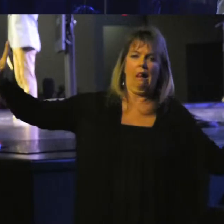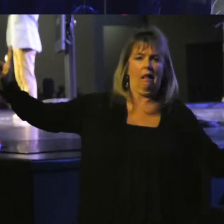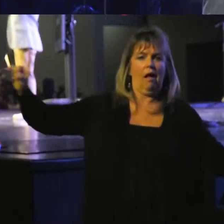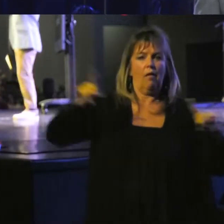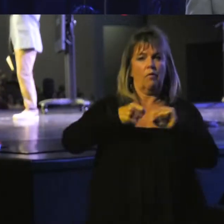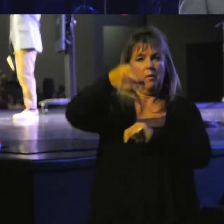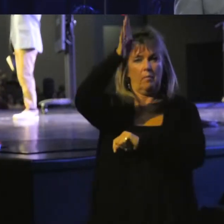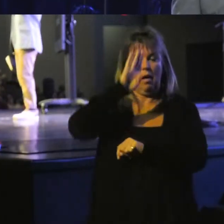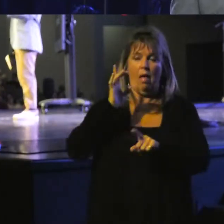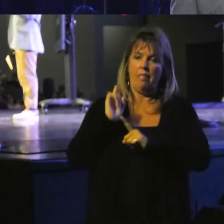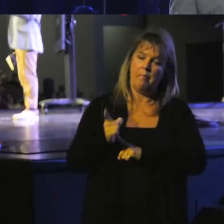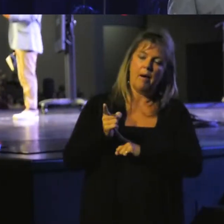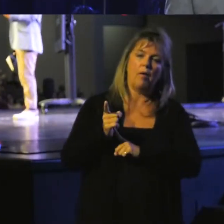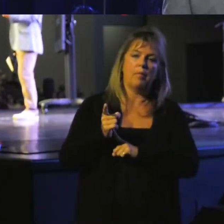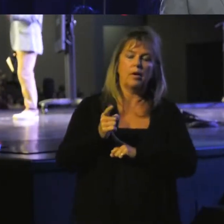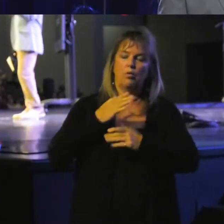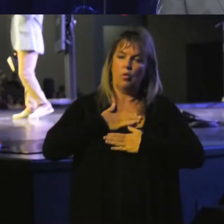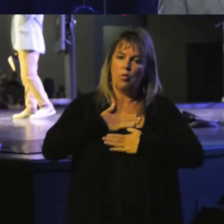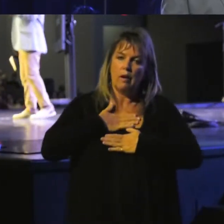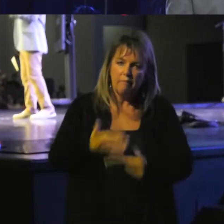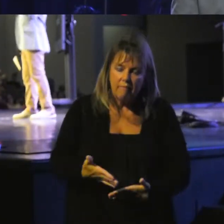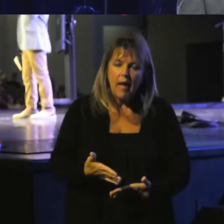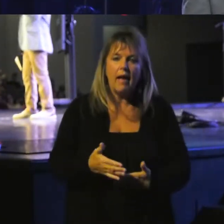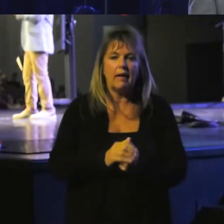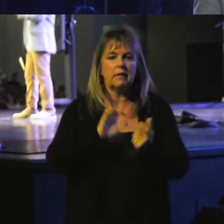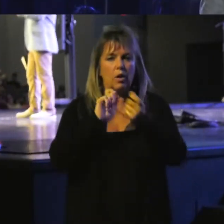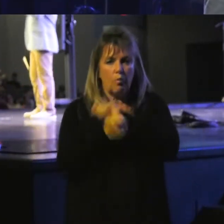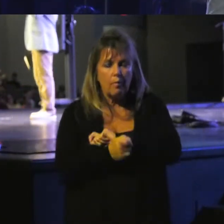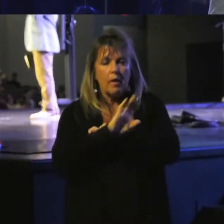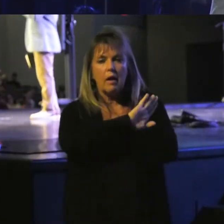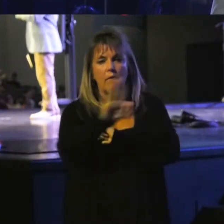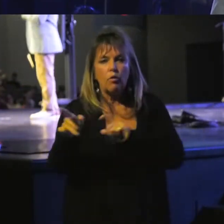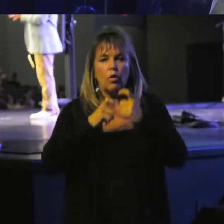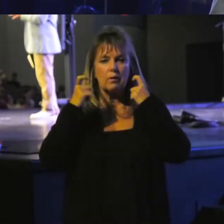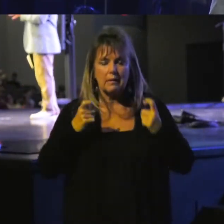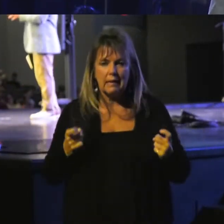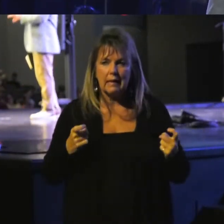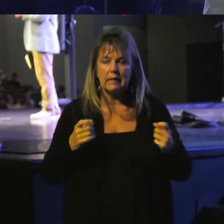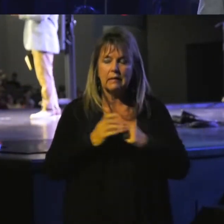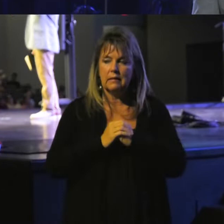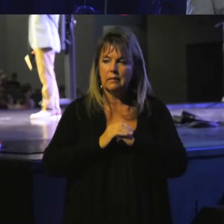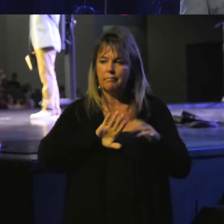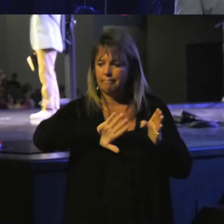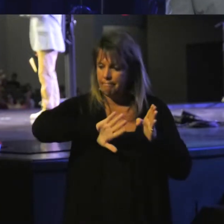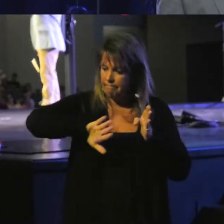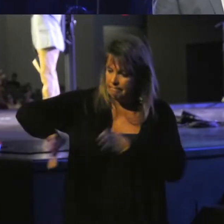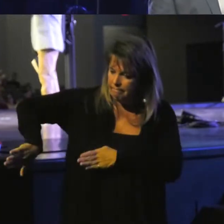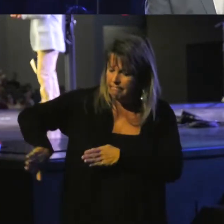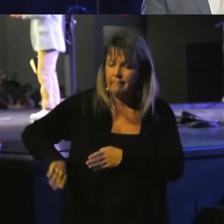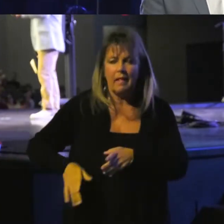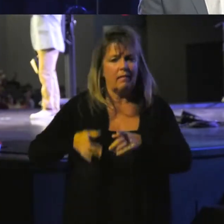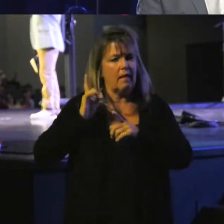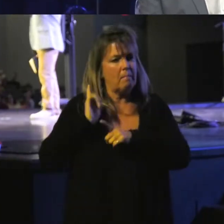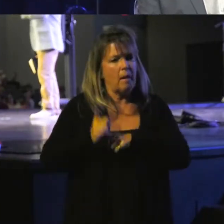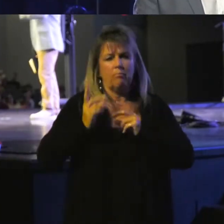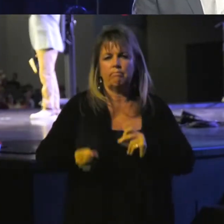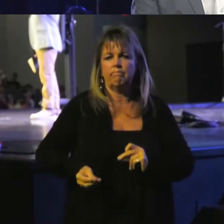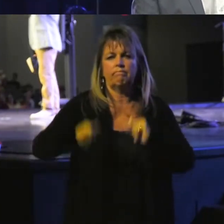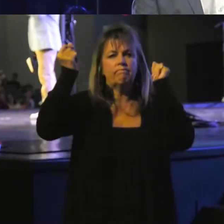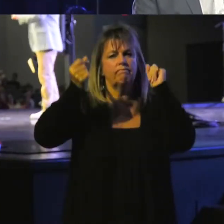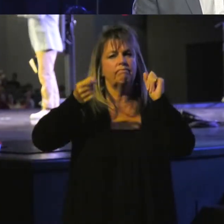the moment you confess and repent of sin and move away from it. That very moment,